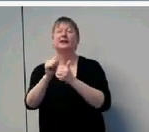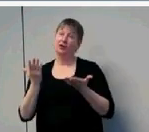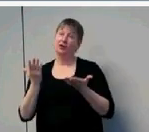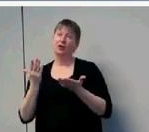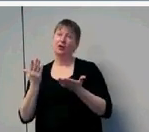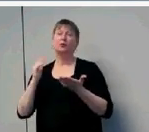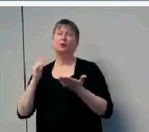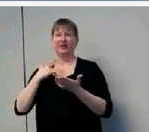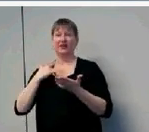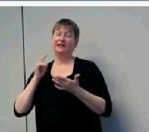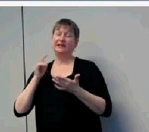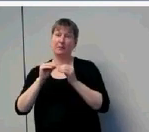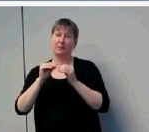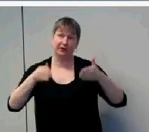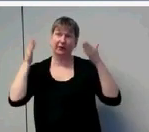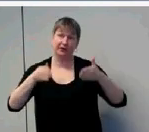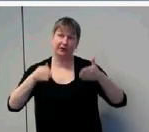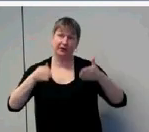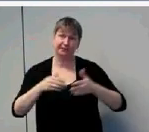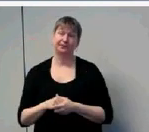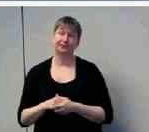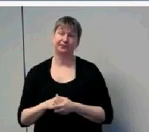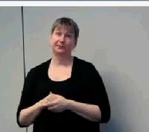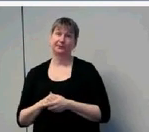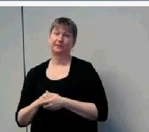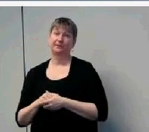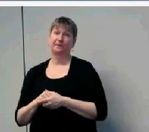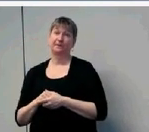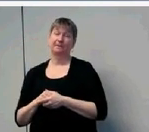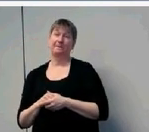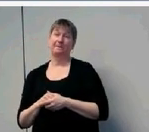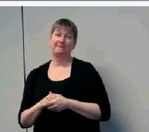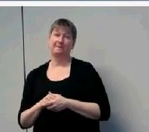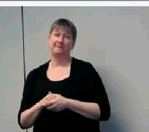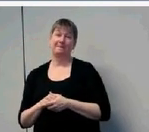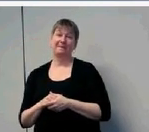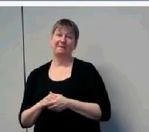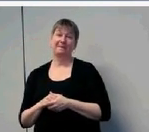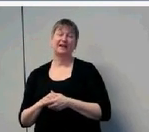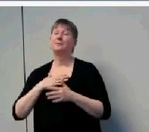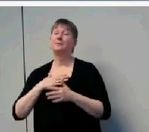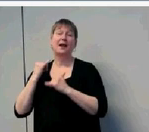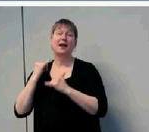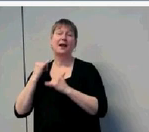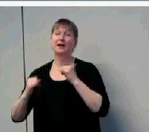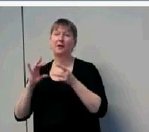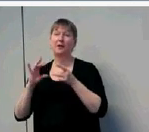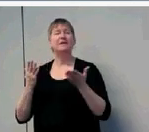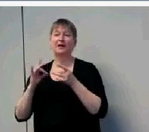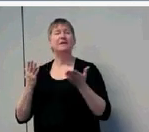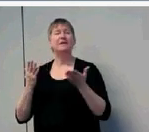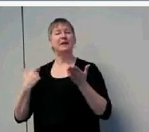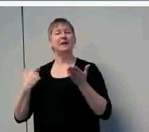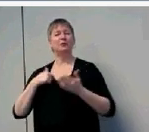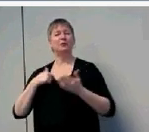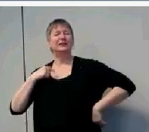So it brings me to my last comment. Maybe we need to ask some different questions as well. These kids are